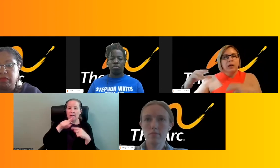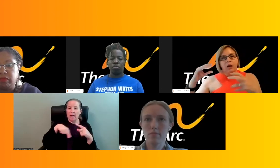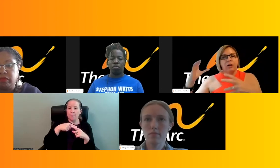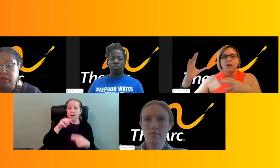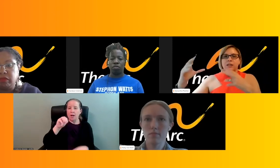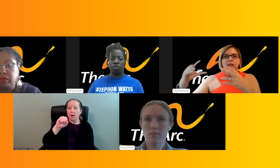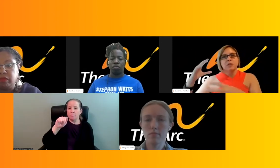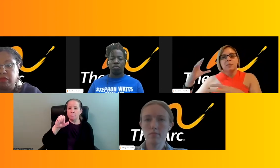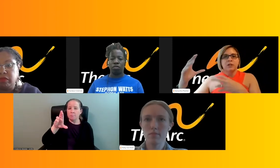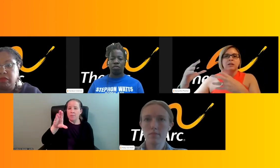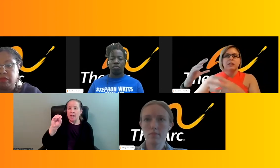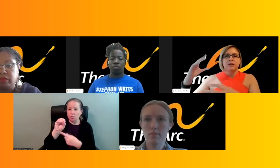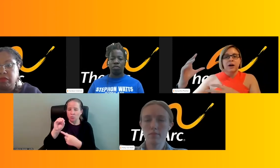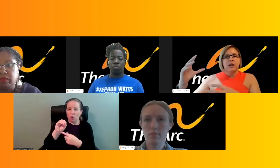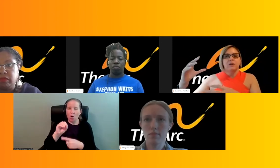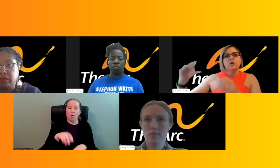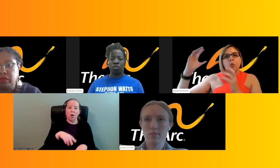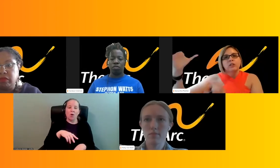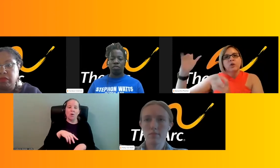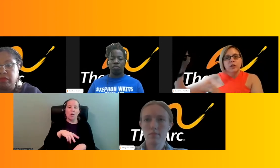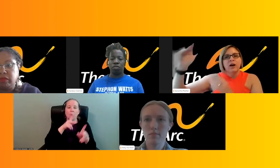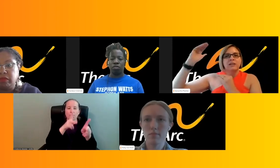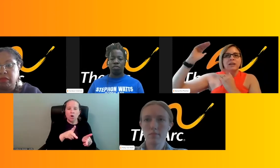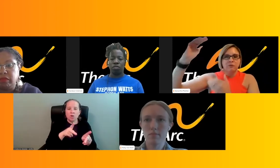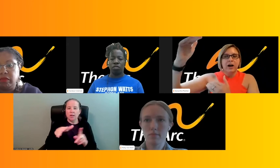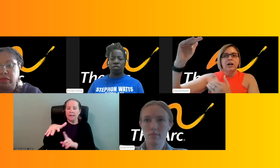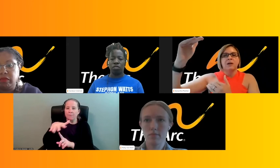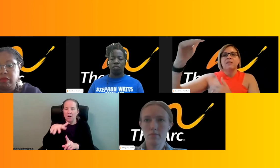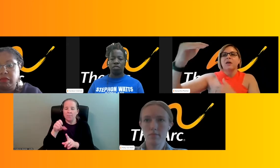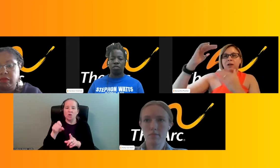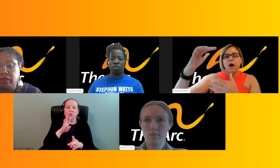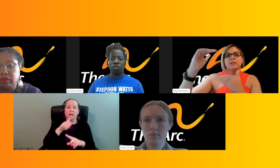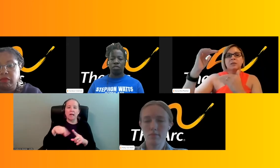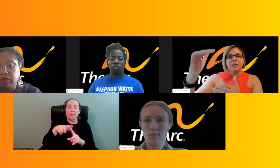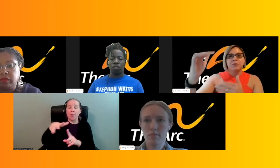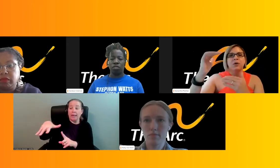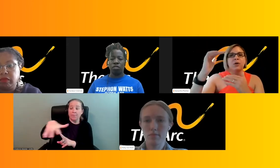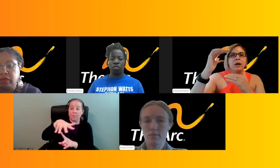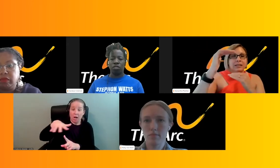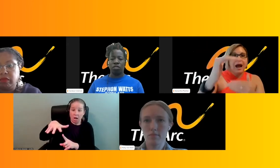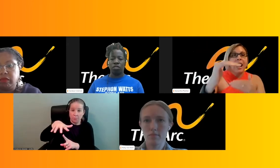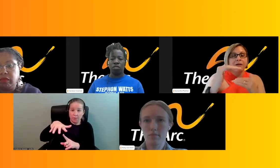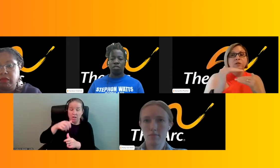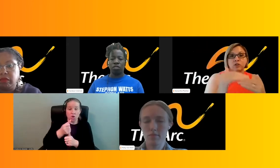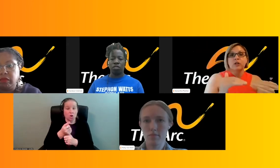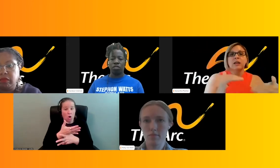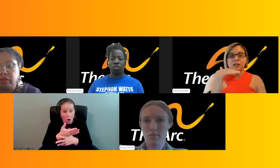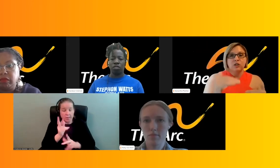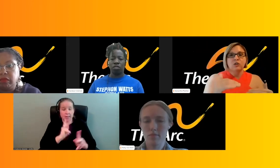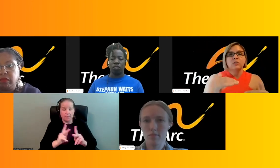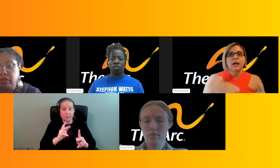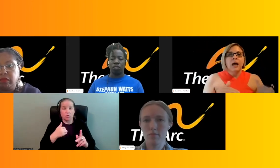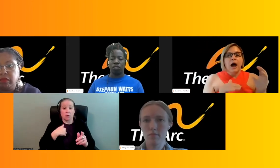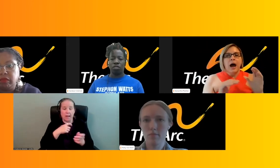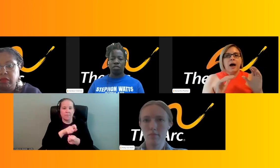We call it a lot of times the person in the environment. So what's going on in the environment that is causing people to have certain